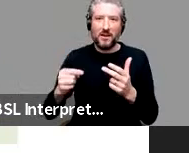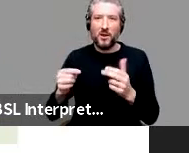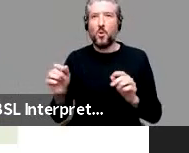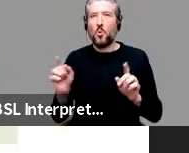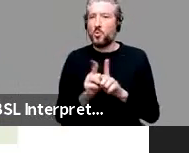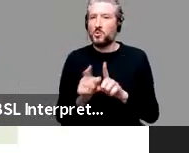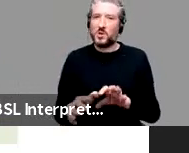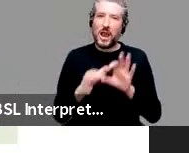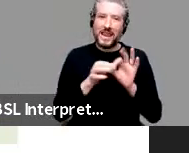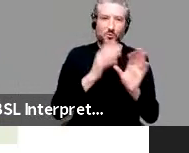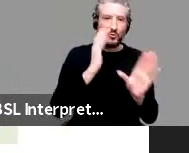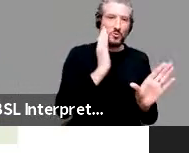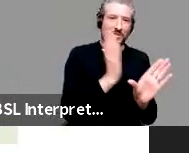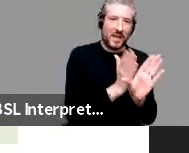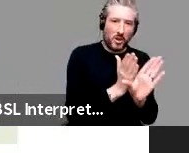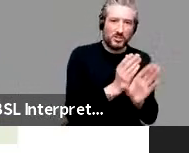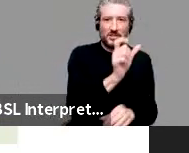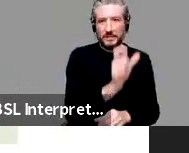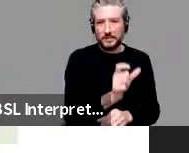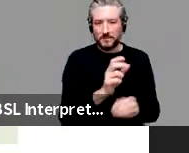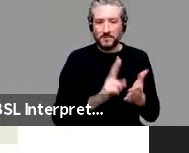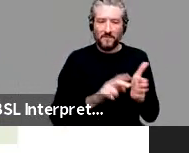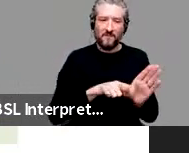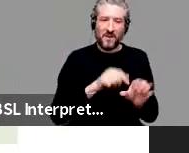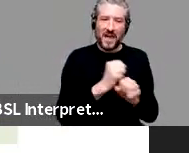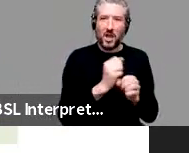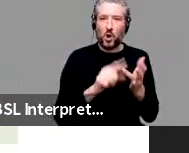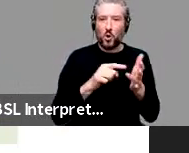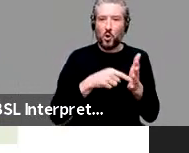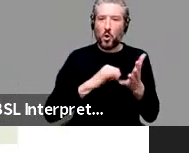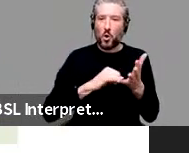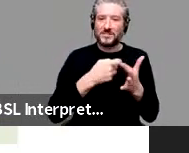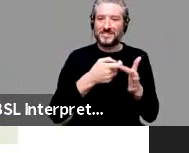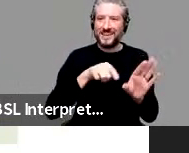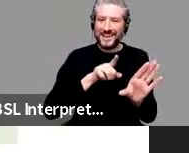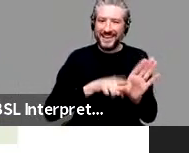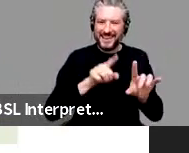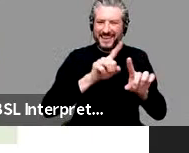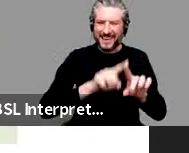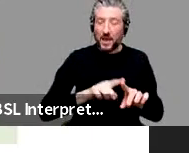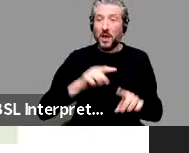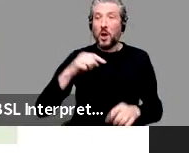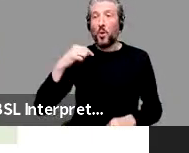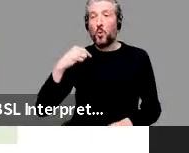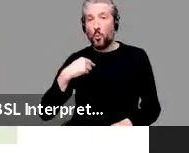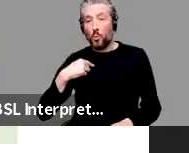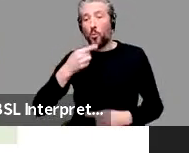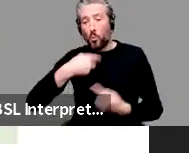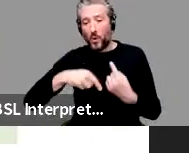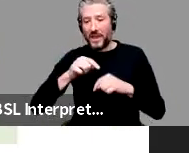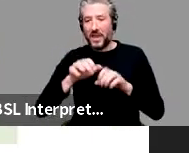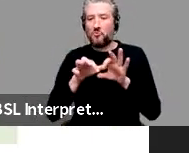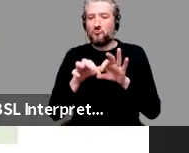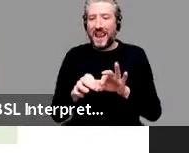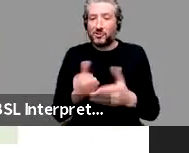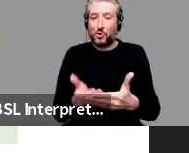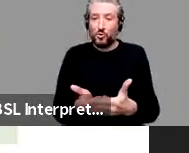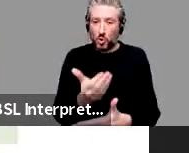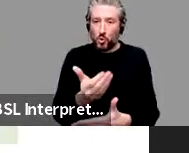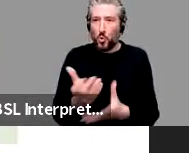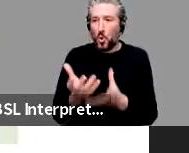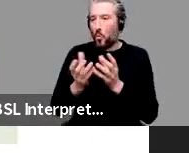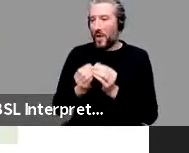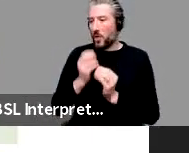Um, so. So we relate new information to old information. And we also extend familiar